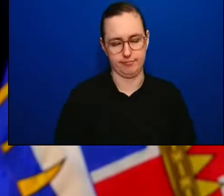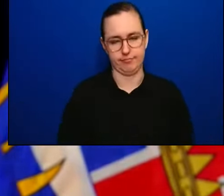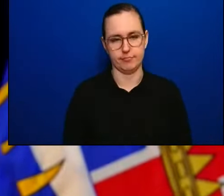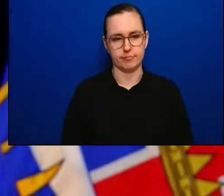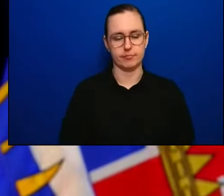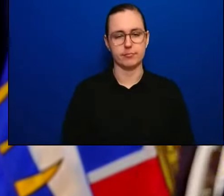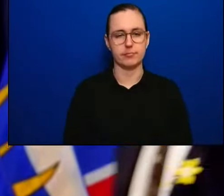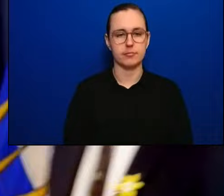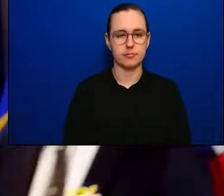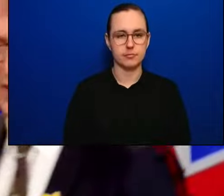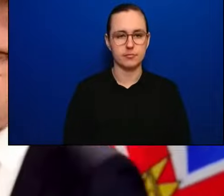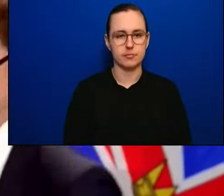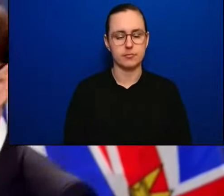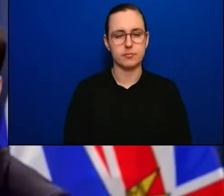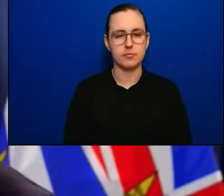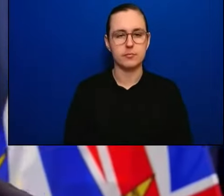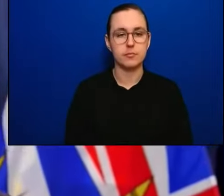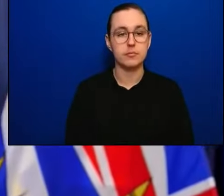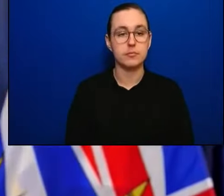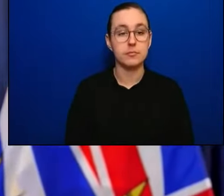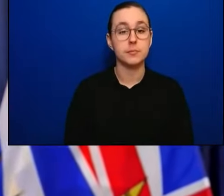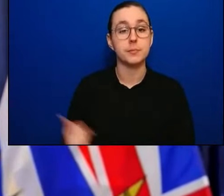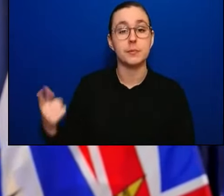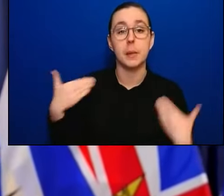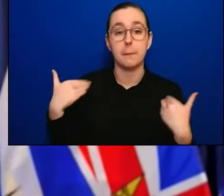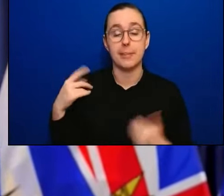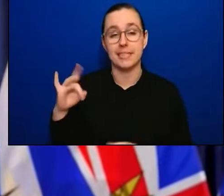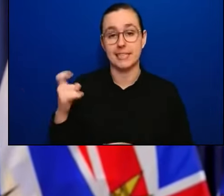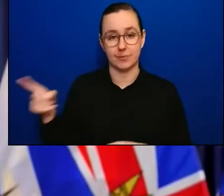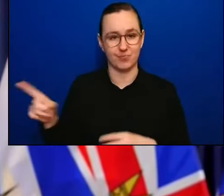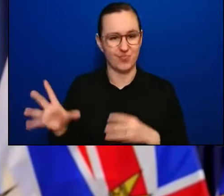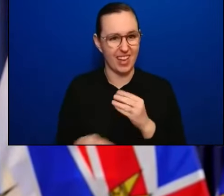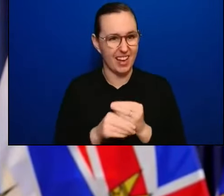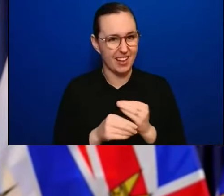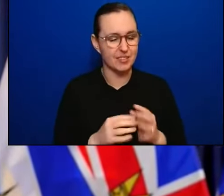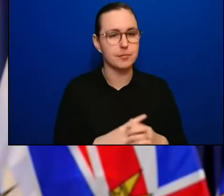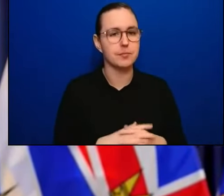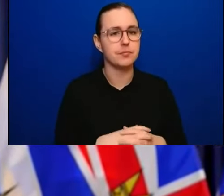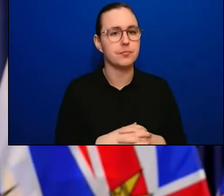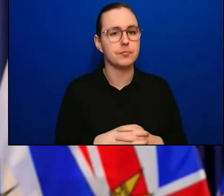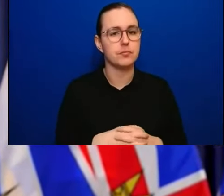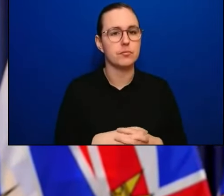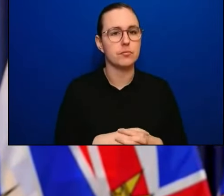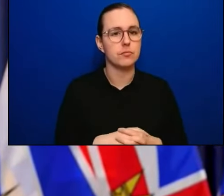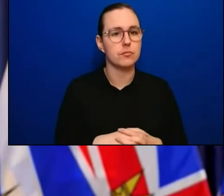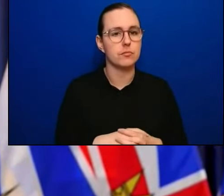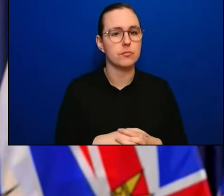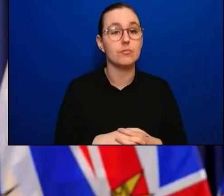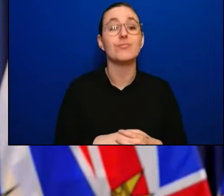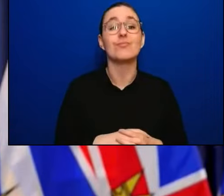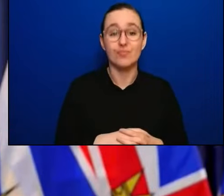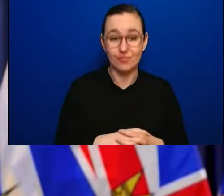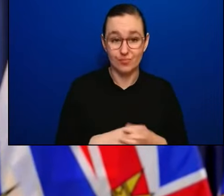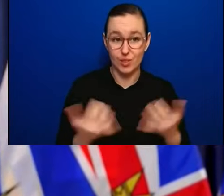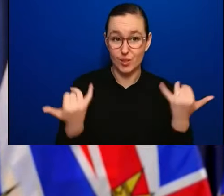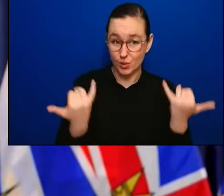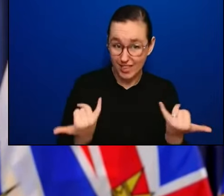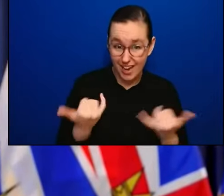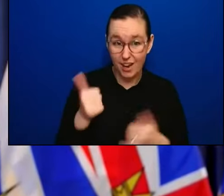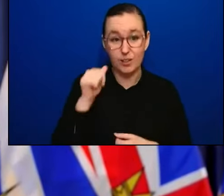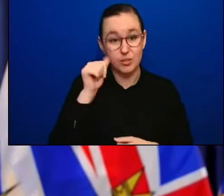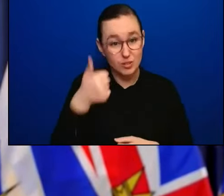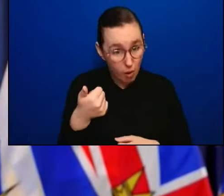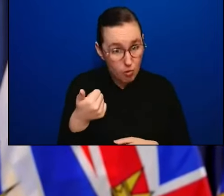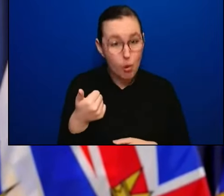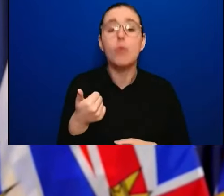Just second. Just the last, there will be a daily report today and tomorrow as we go into the new